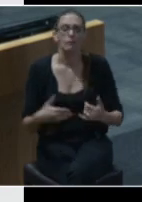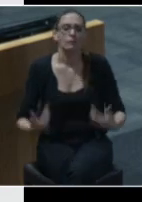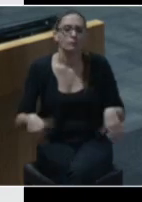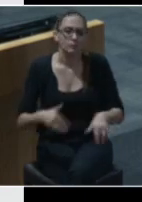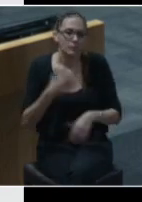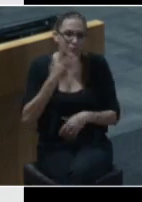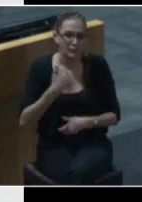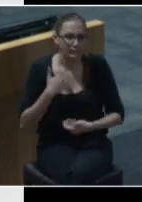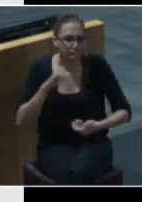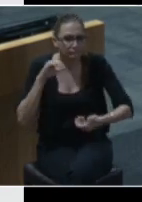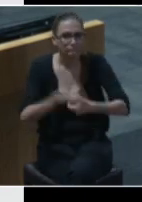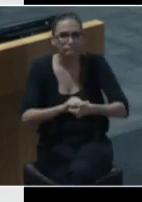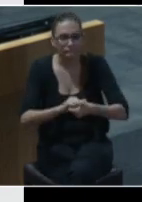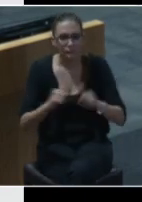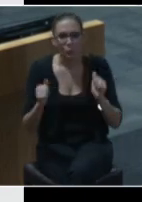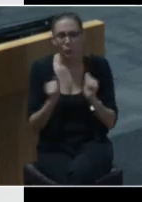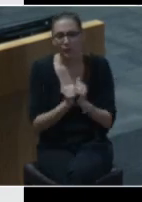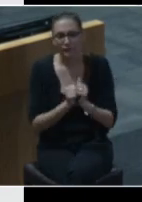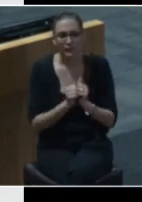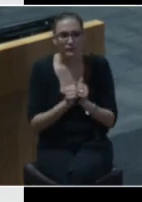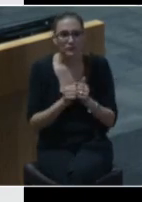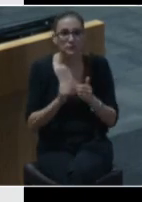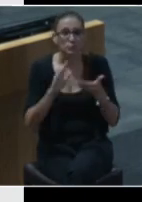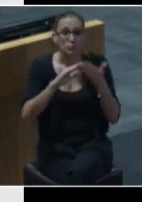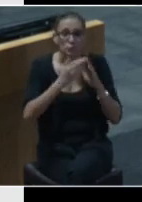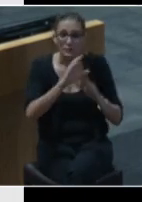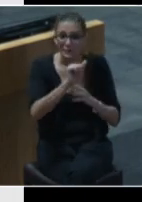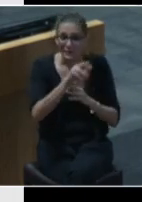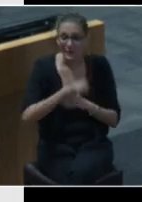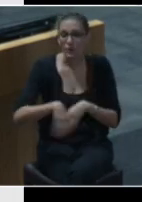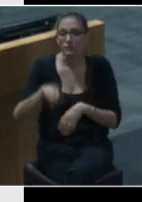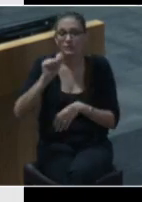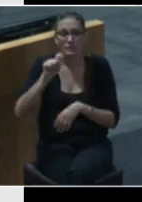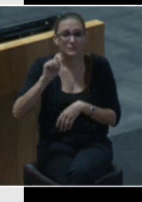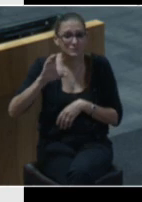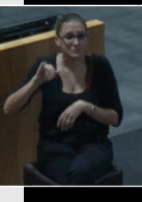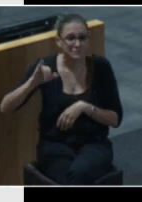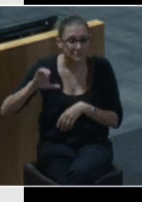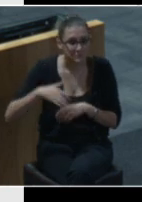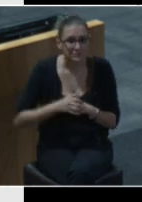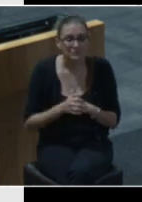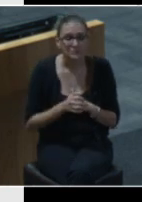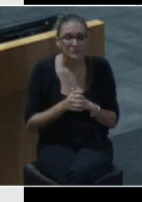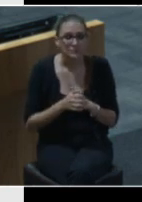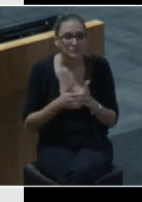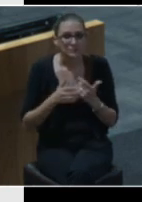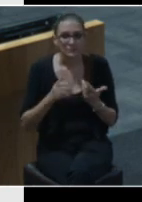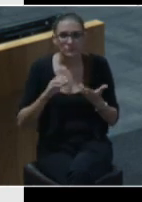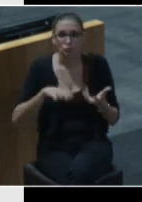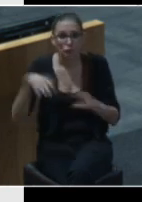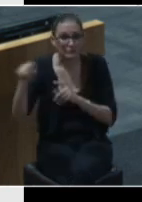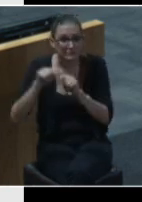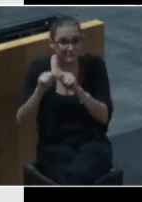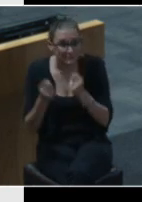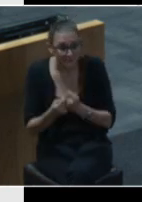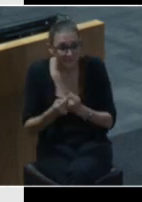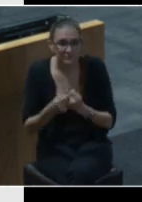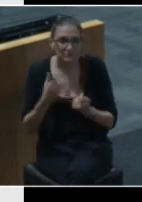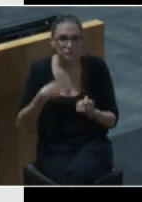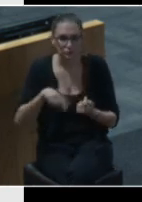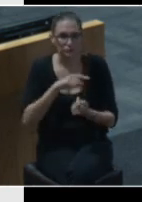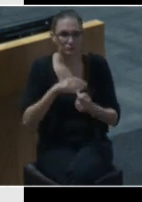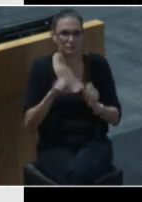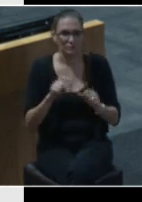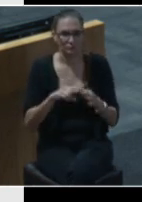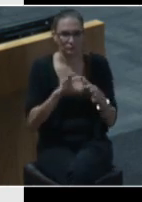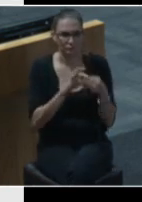partnerships with um care and integral care um the mobile crisis team that we're able to